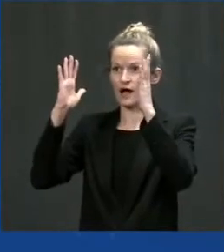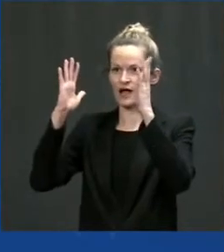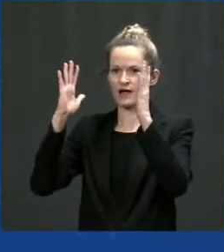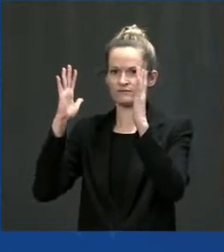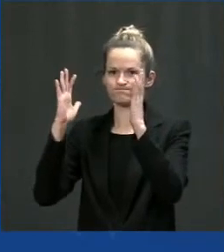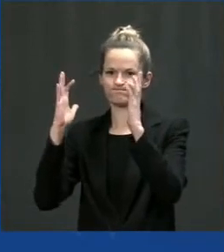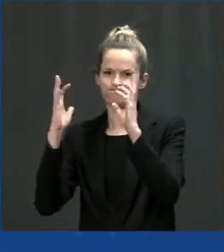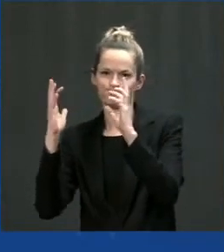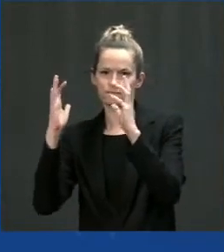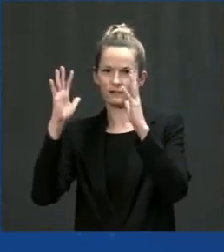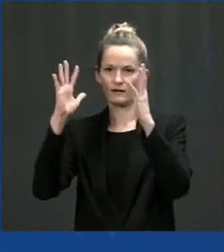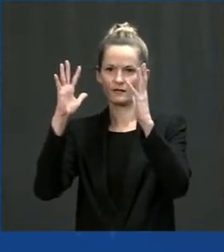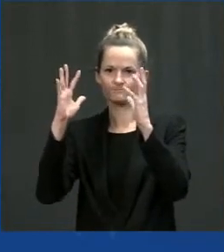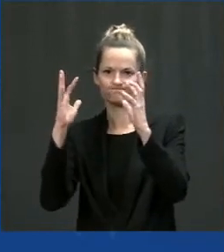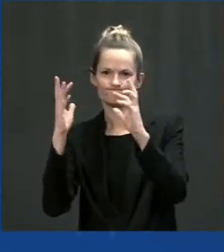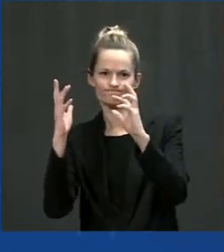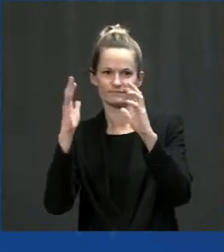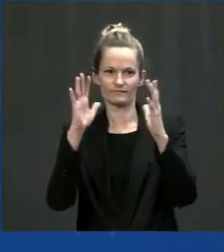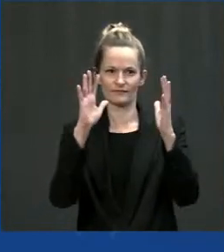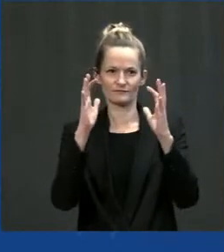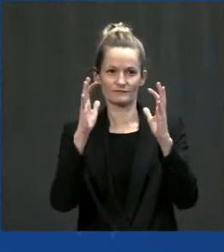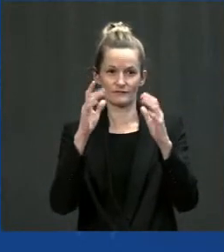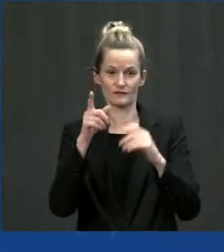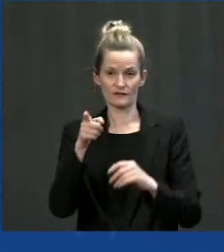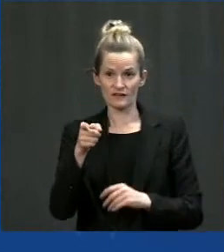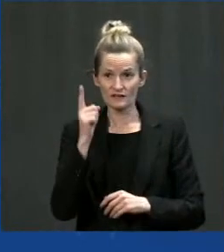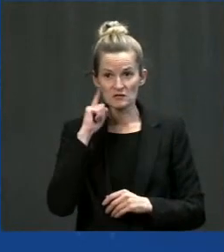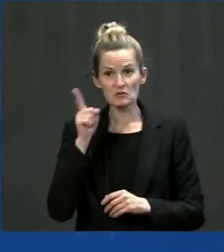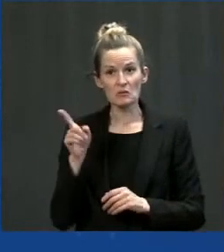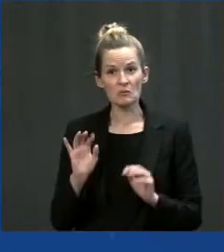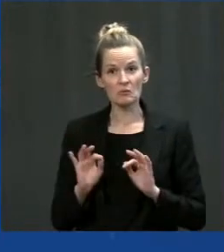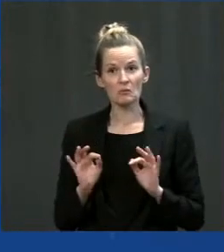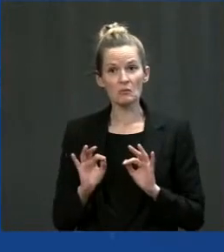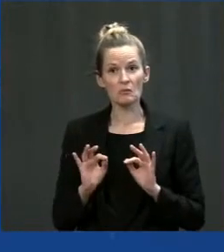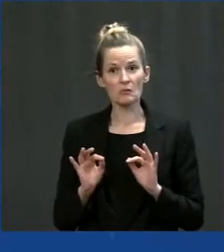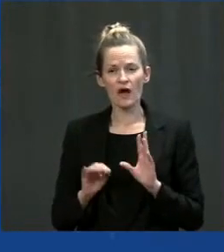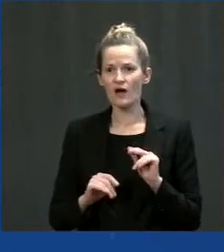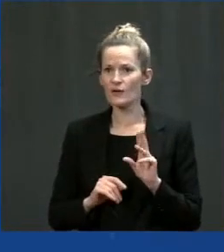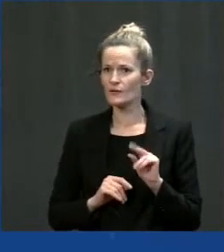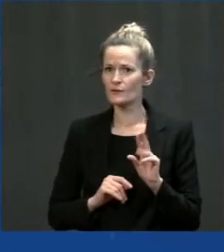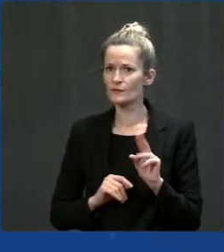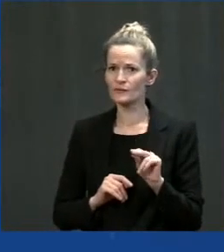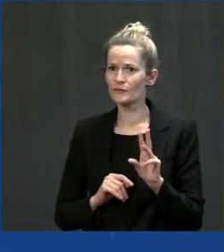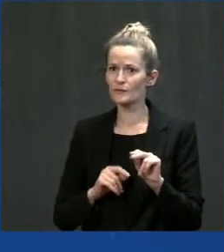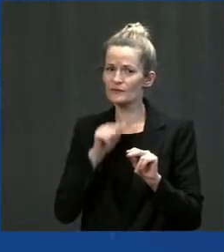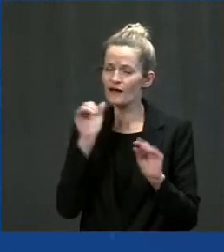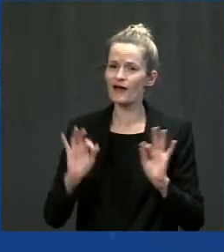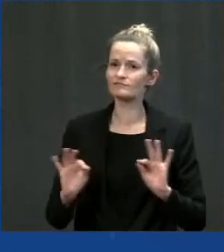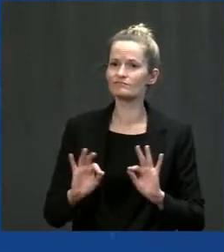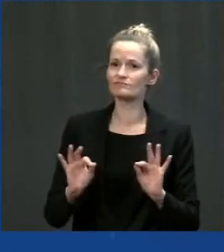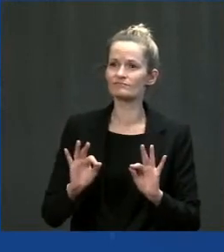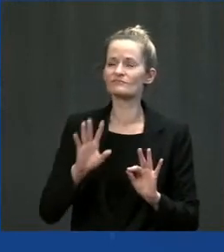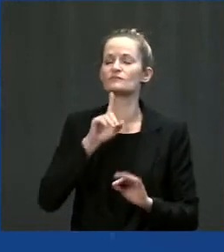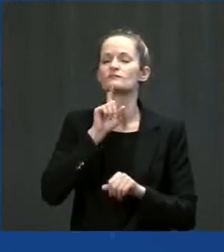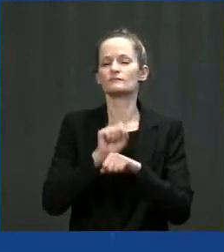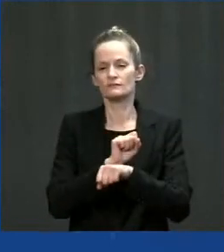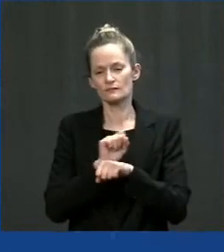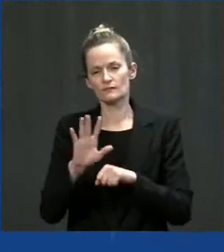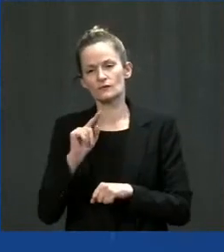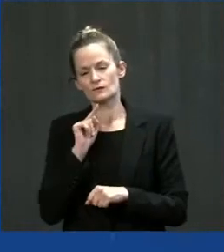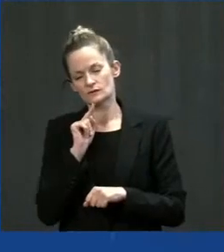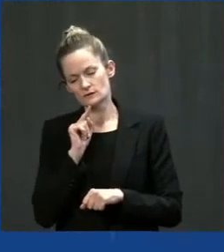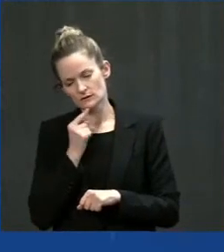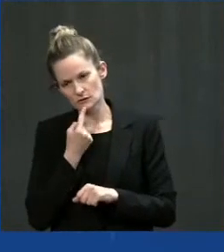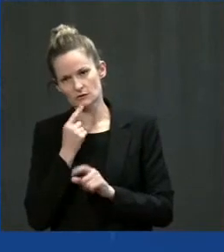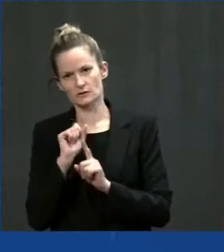deal, the things that are changing. And so and I think it's particularly, you know, important in